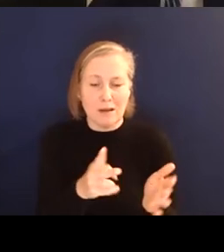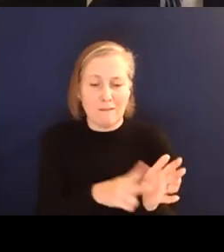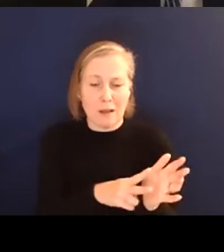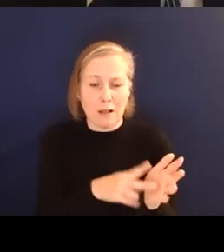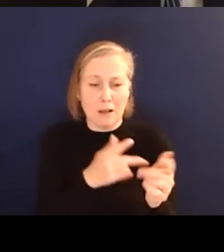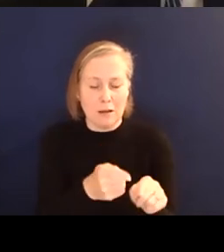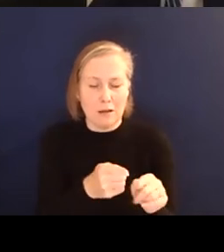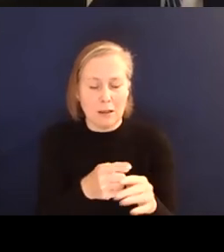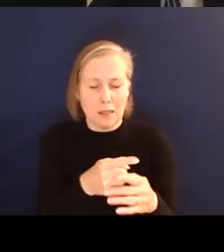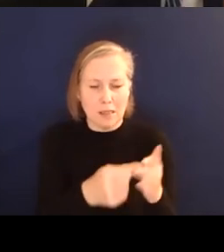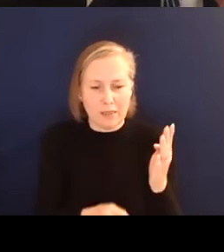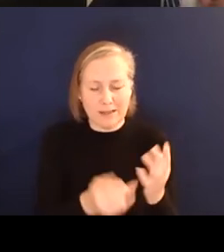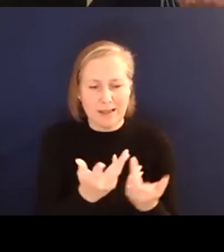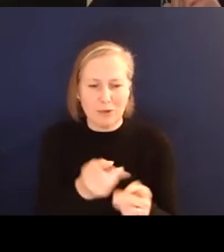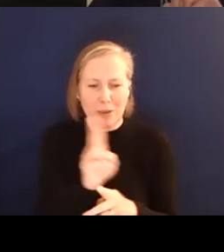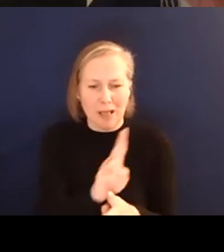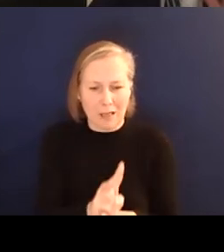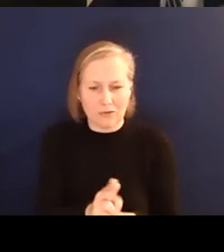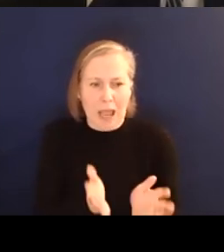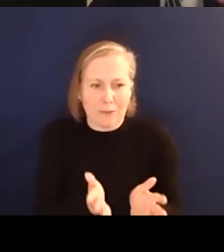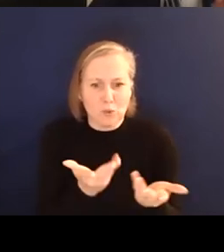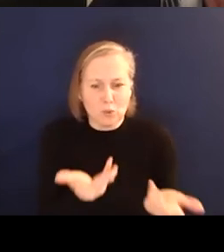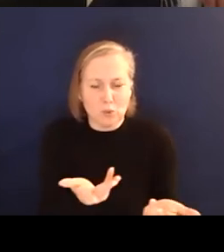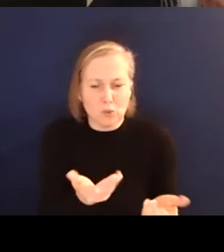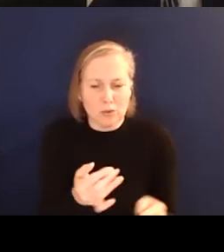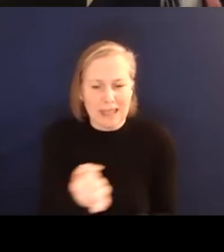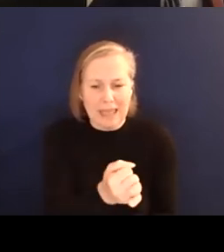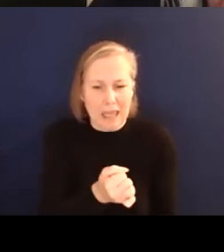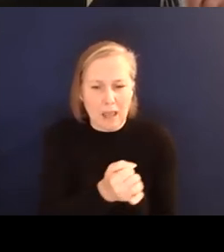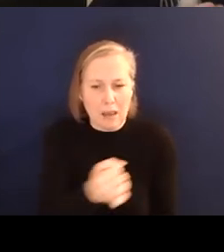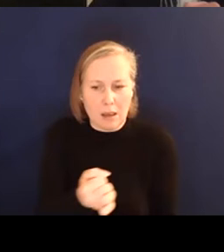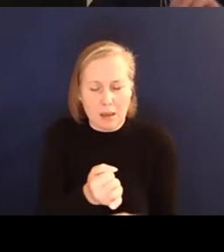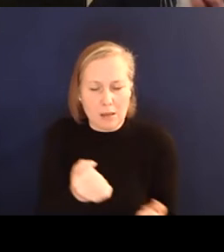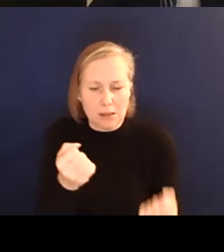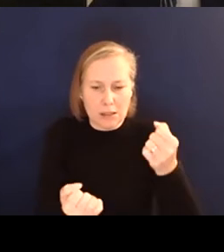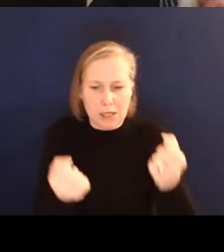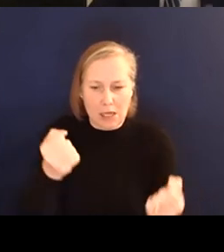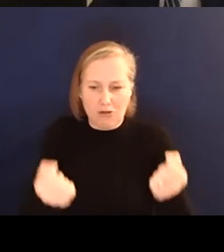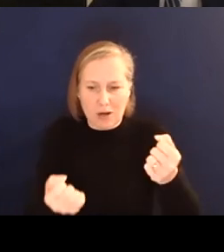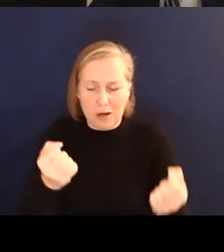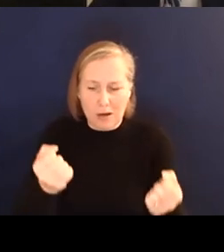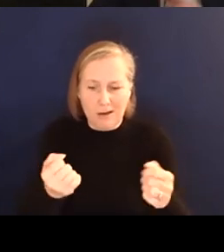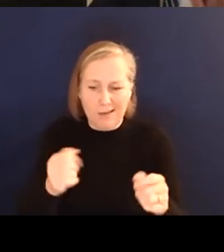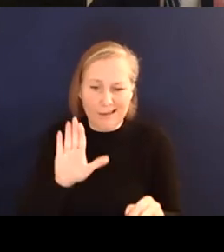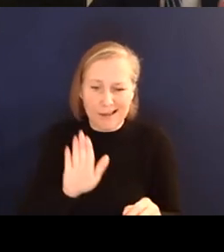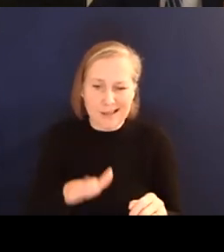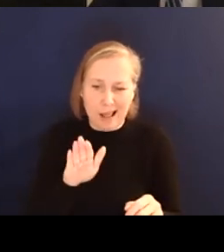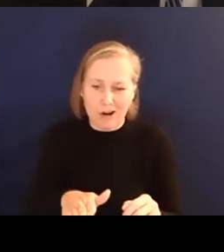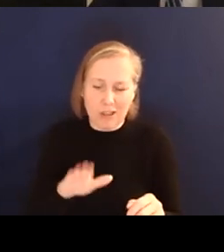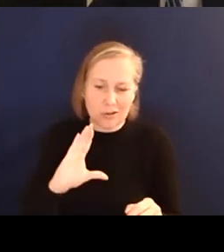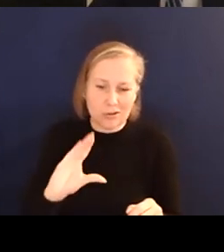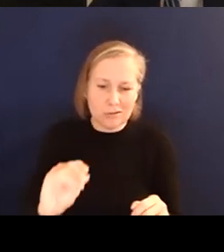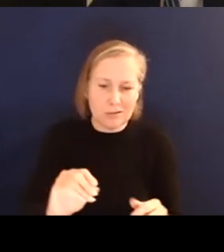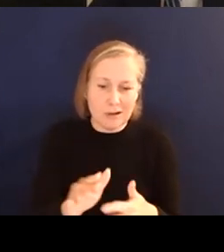the things would have to be electric, all of the gear shift, the steering, the acceleration, all that would have to be